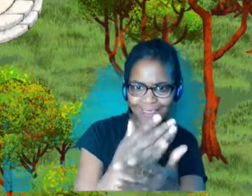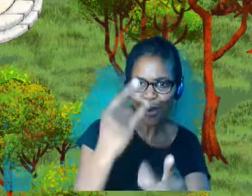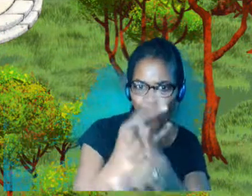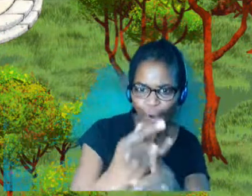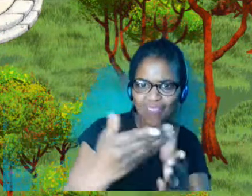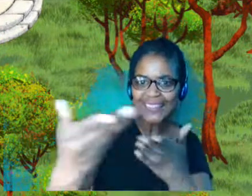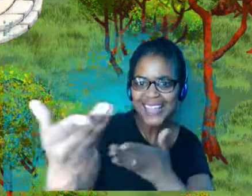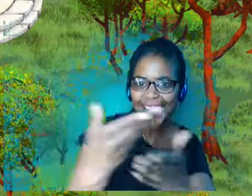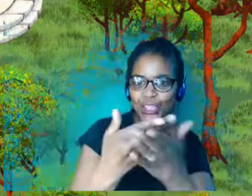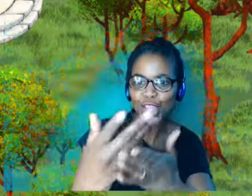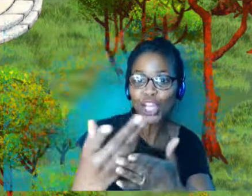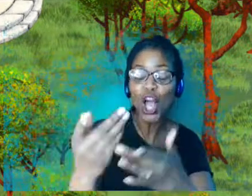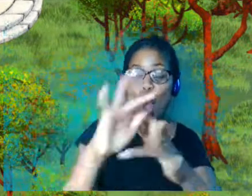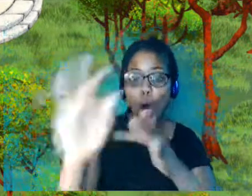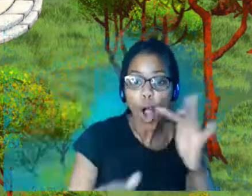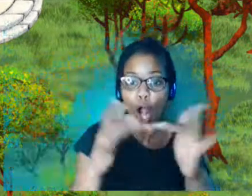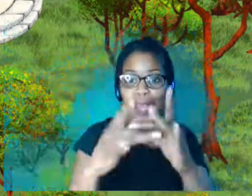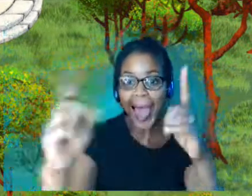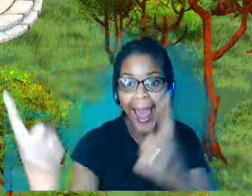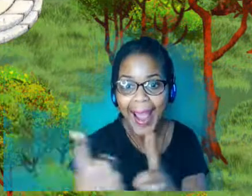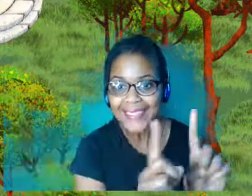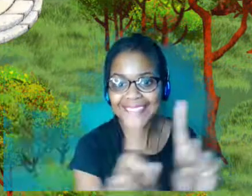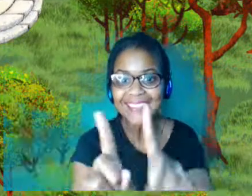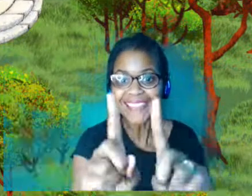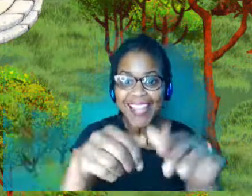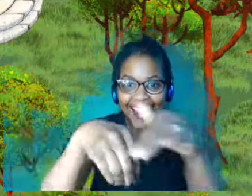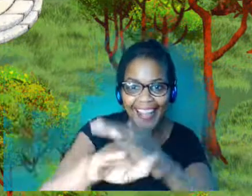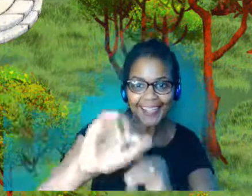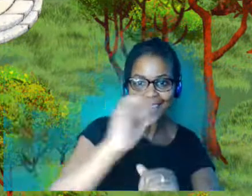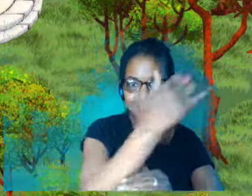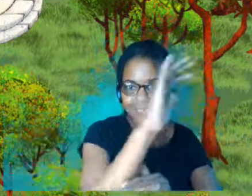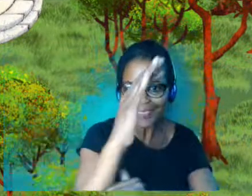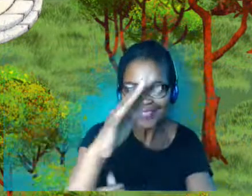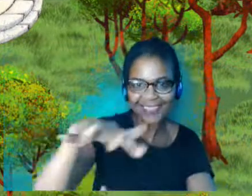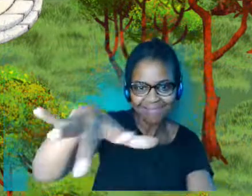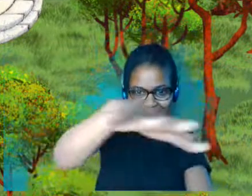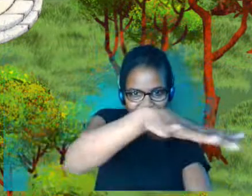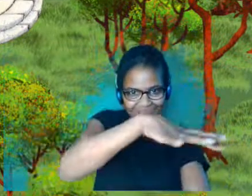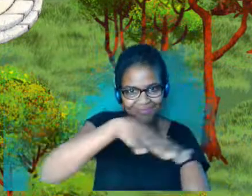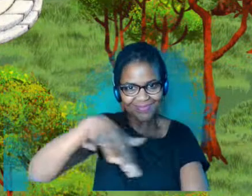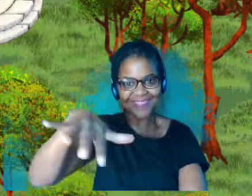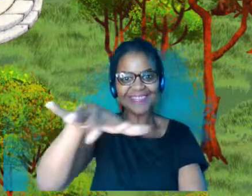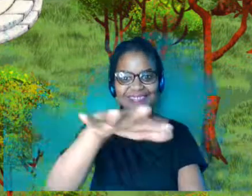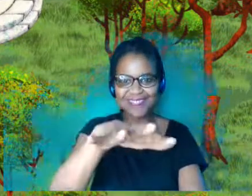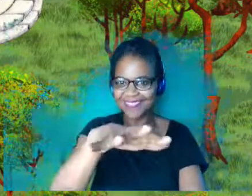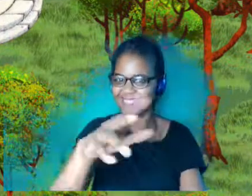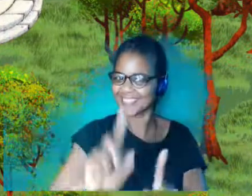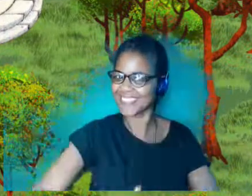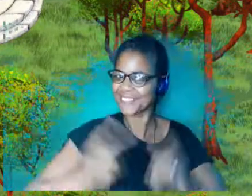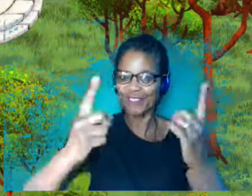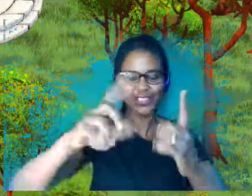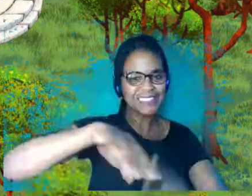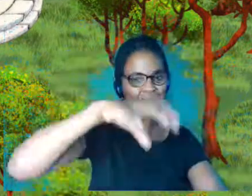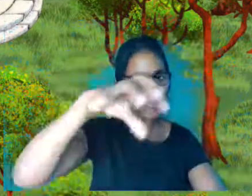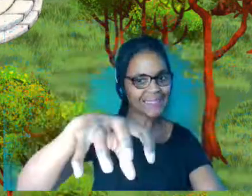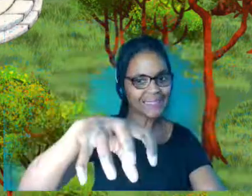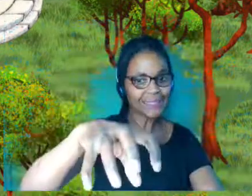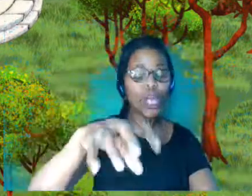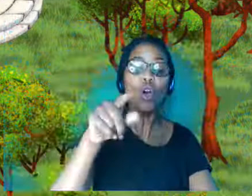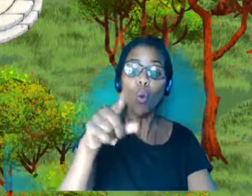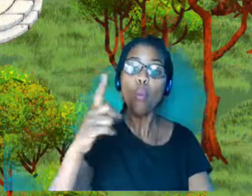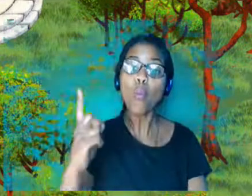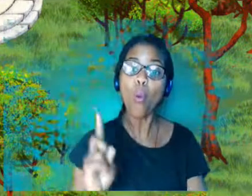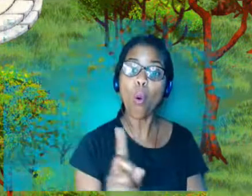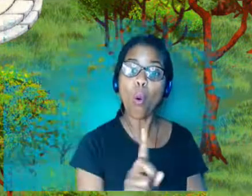or in a venue that they've created. As you walk, you can do that very easily